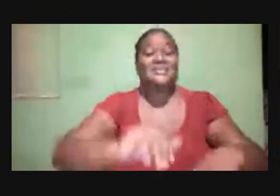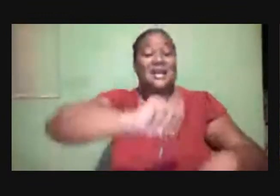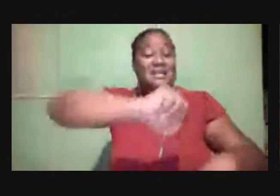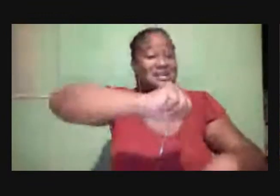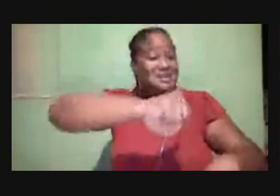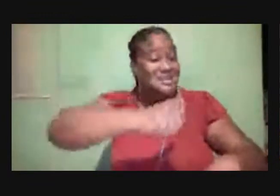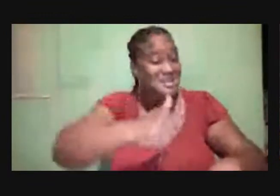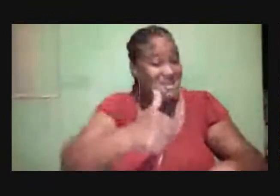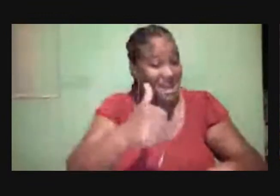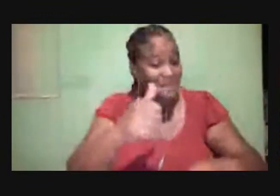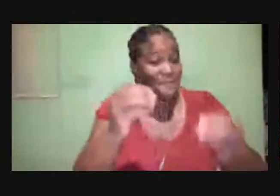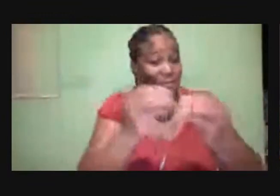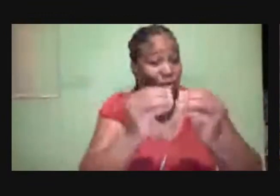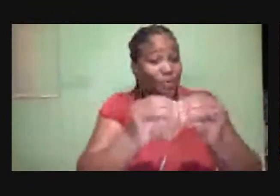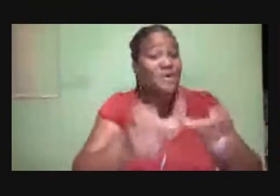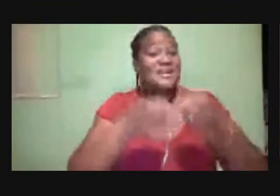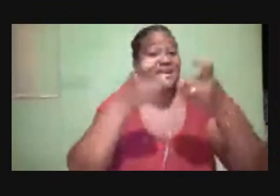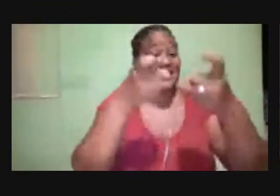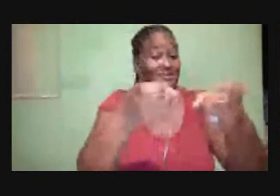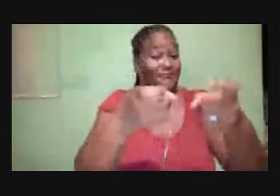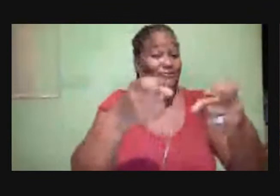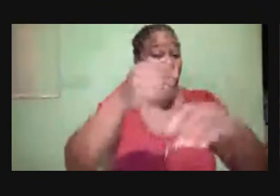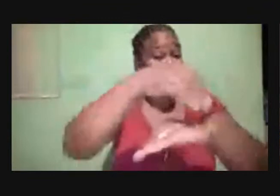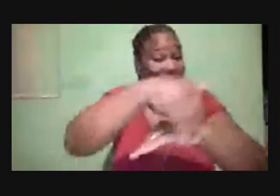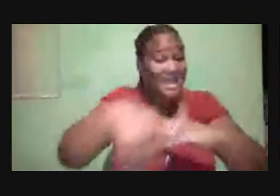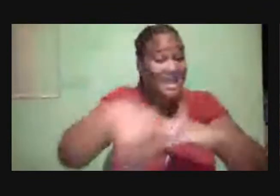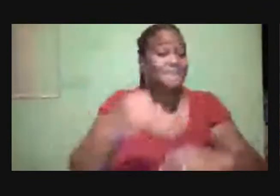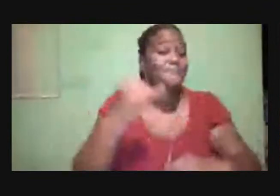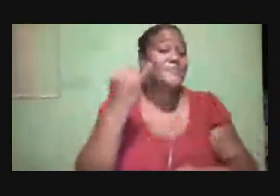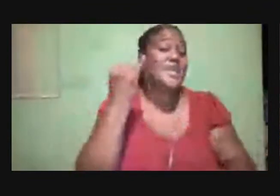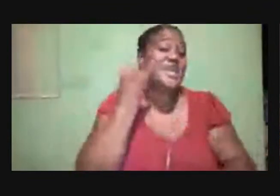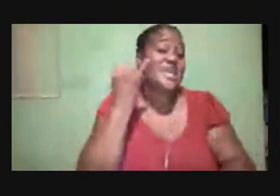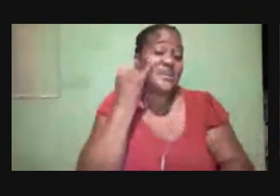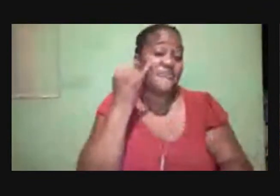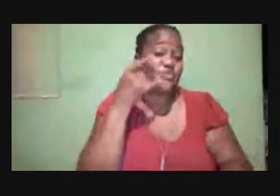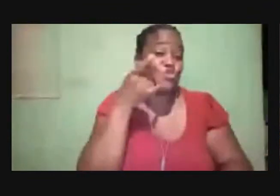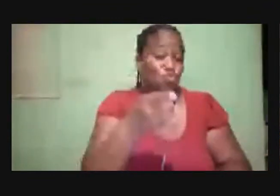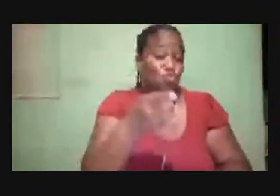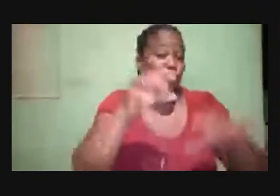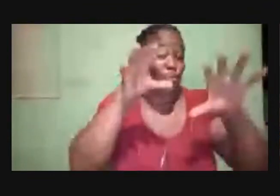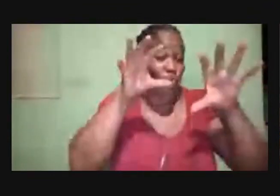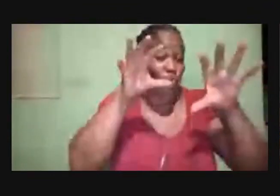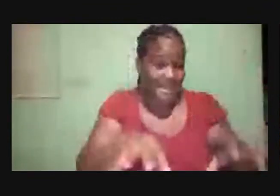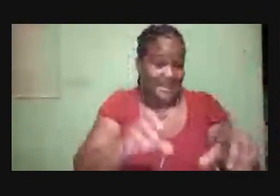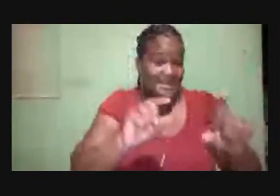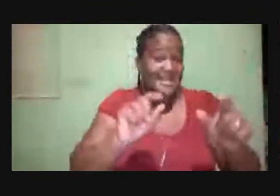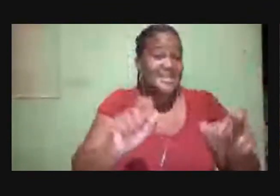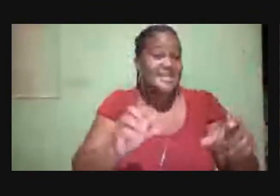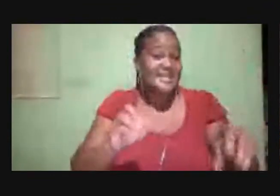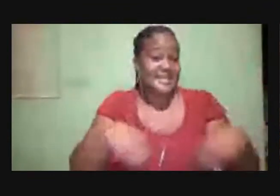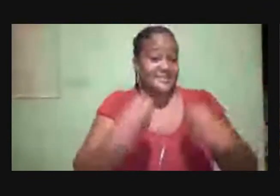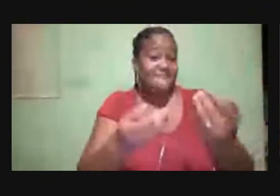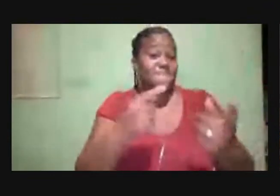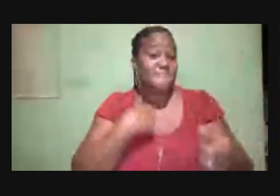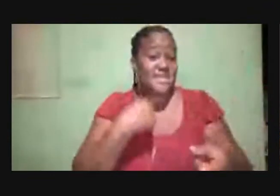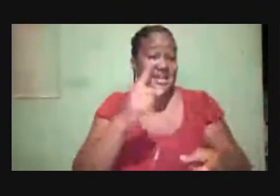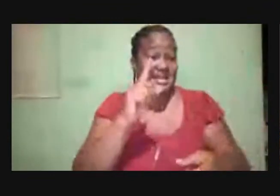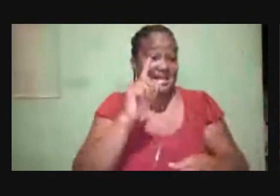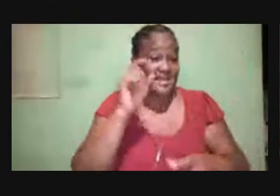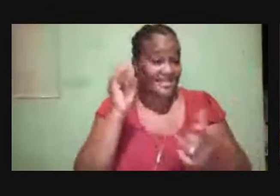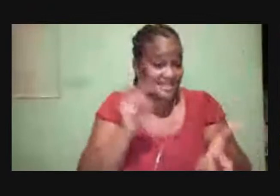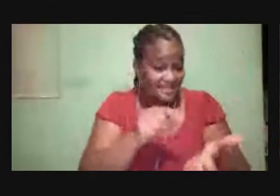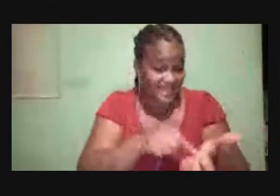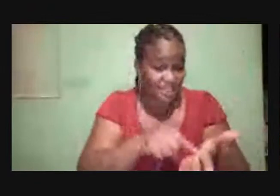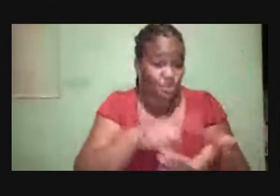tonight. Now if you can give me this one. Then you are able to